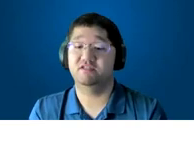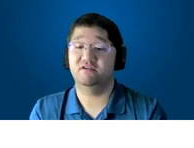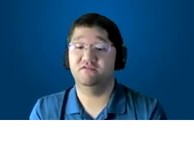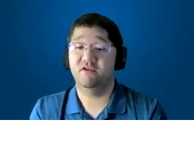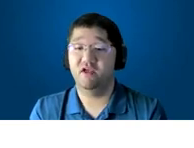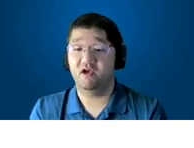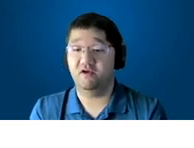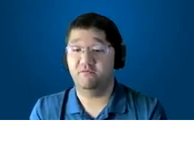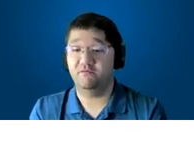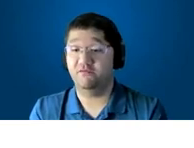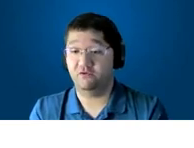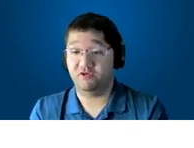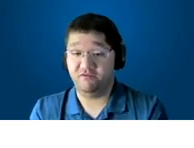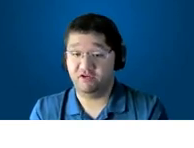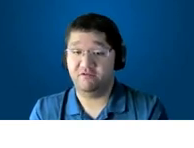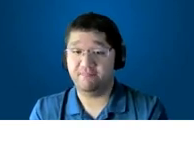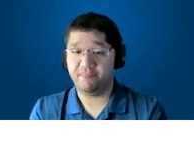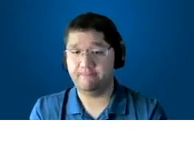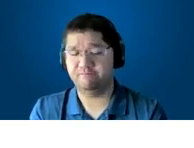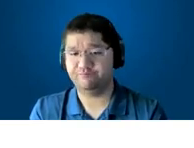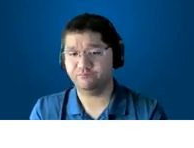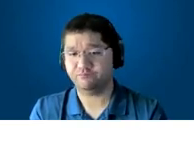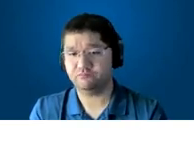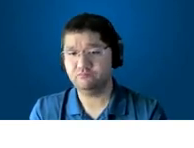guarantees of um full recovery